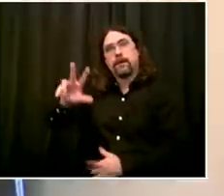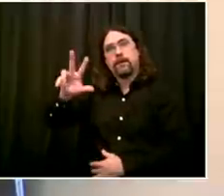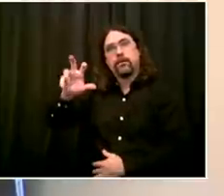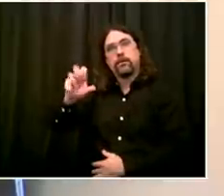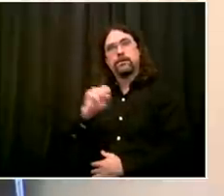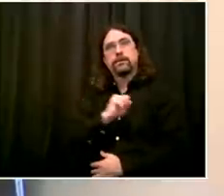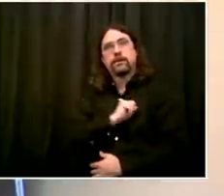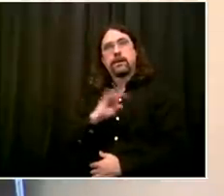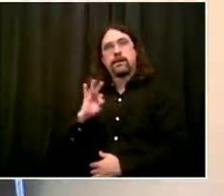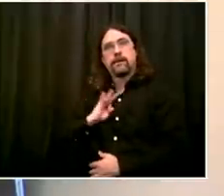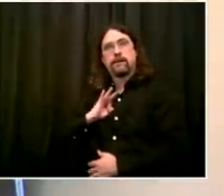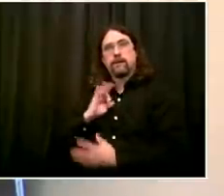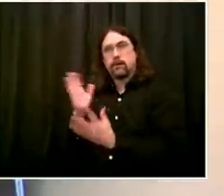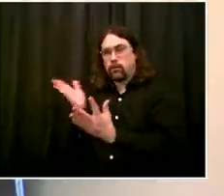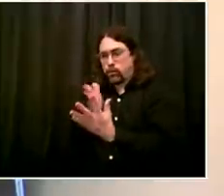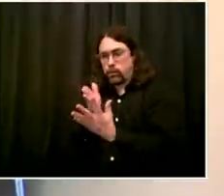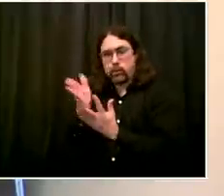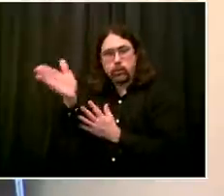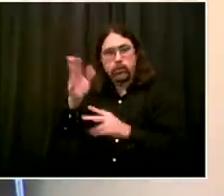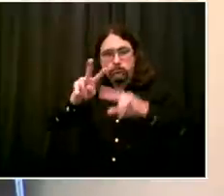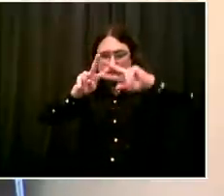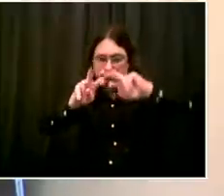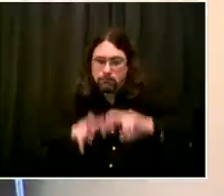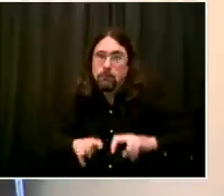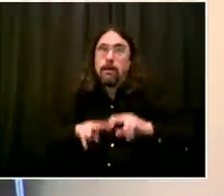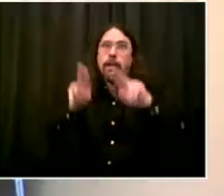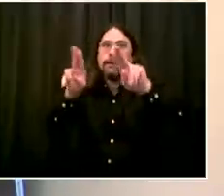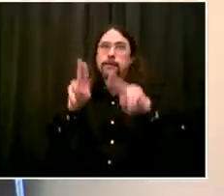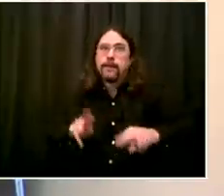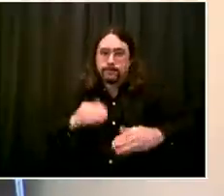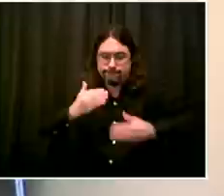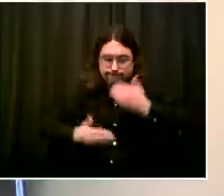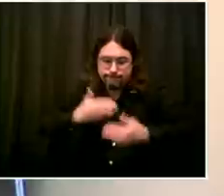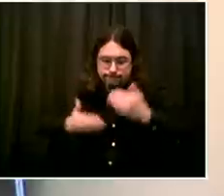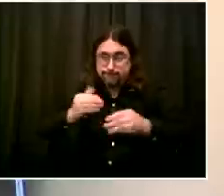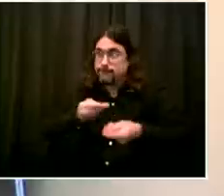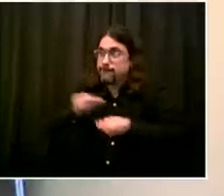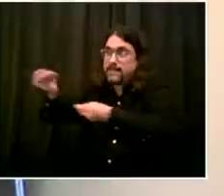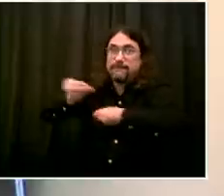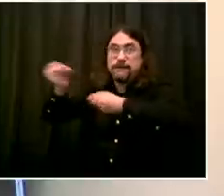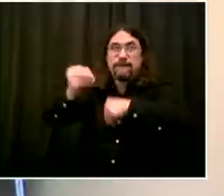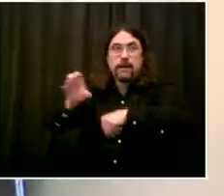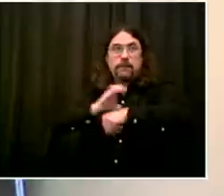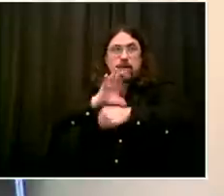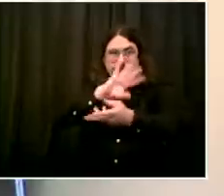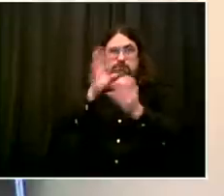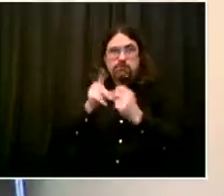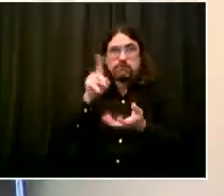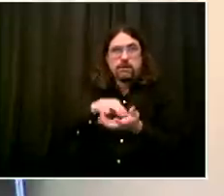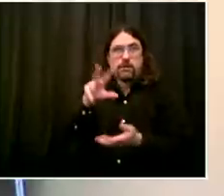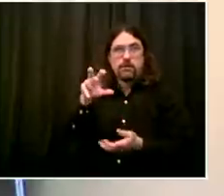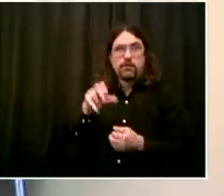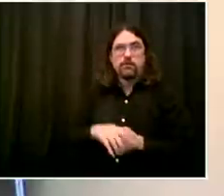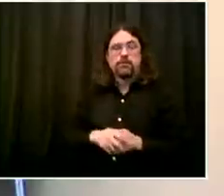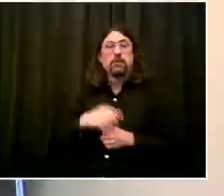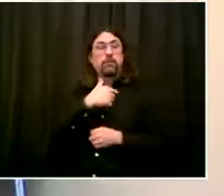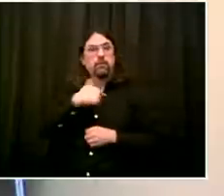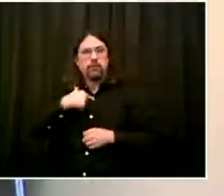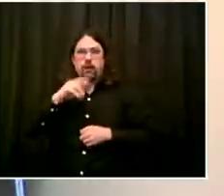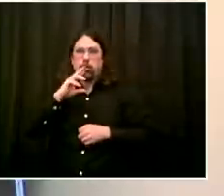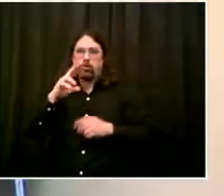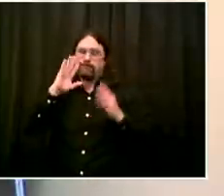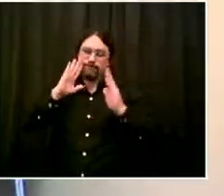waivers from the state to expedite the processing of those applications. And we've also gotten